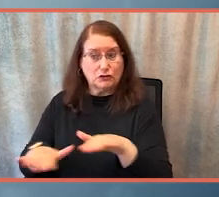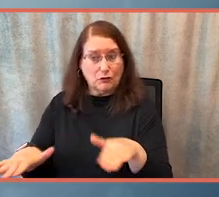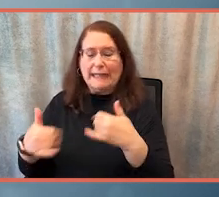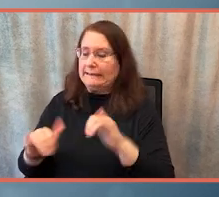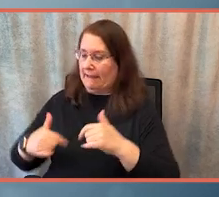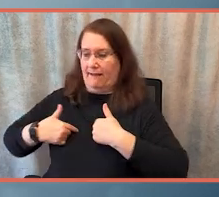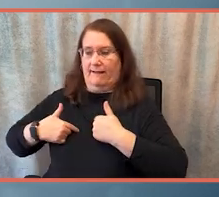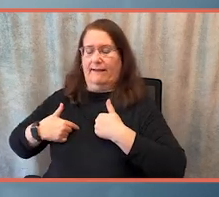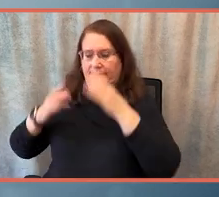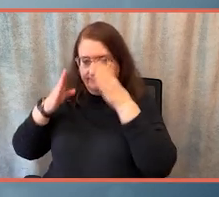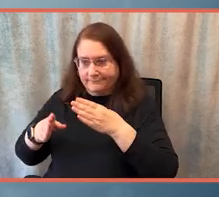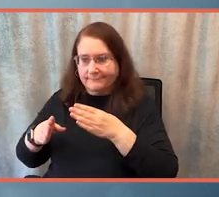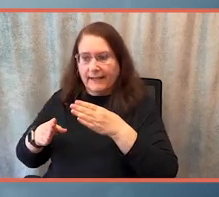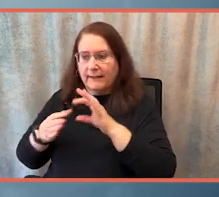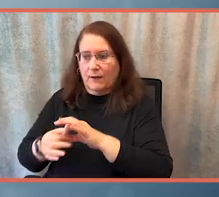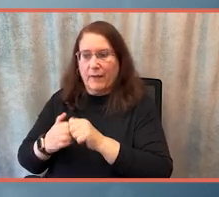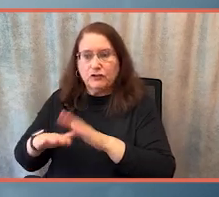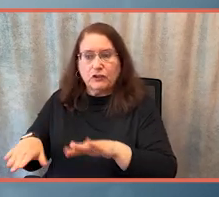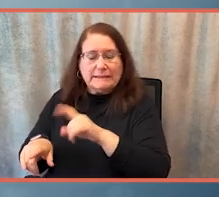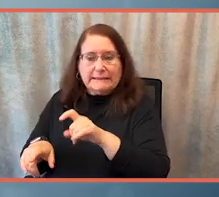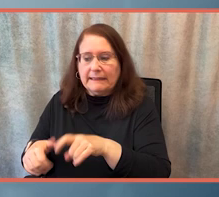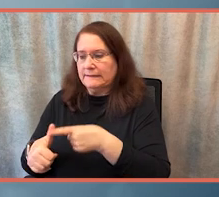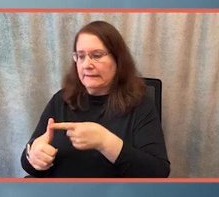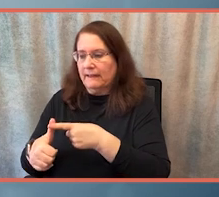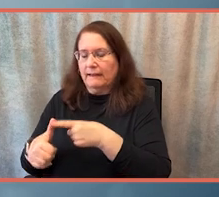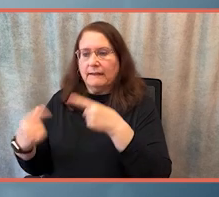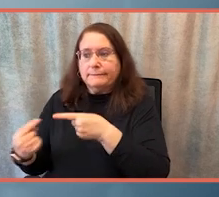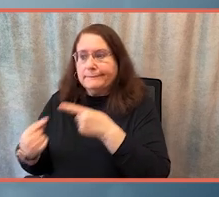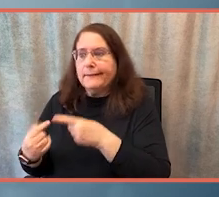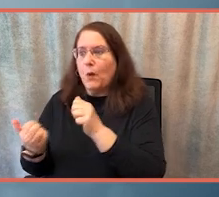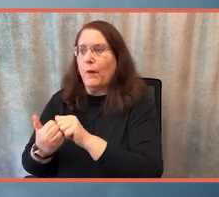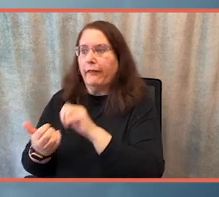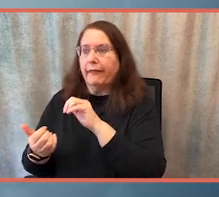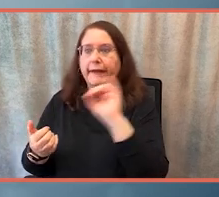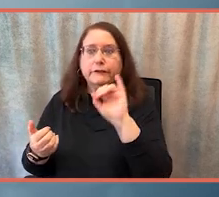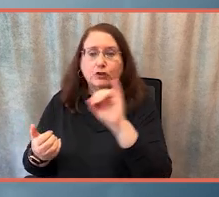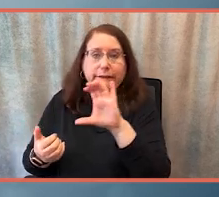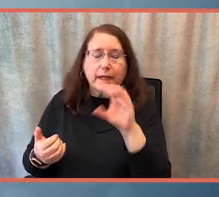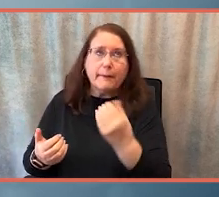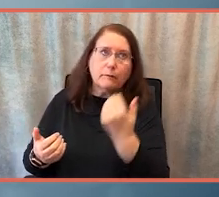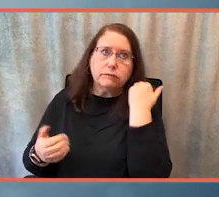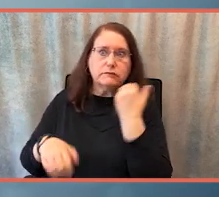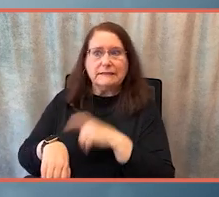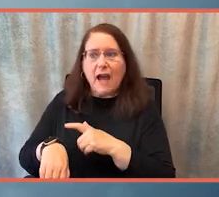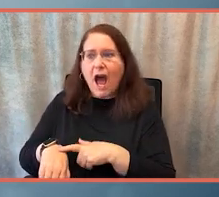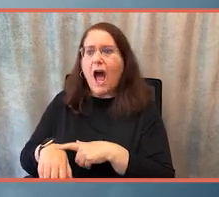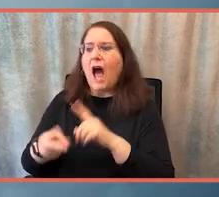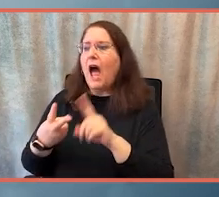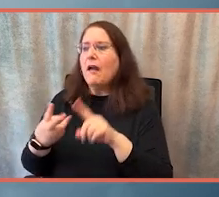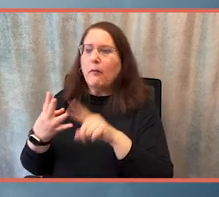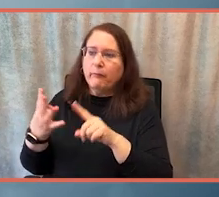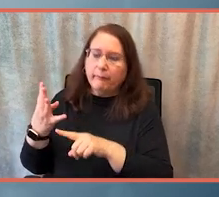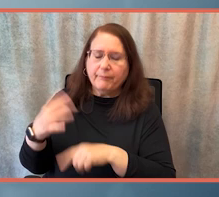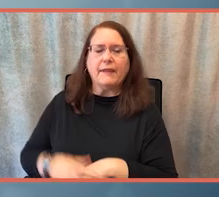caregiving for them. Fighting with insurance companies takes up a lot of time. And then on top